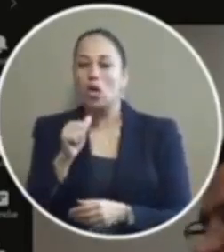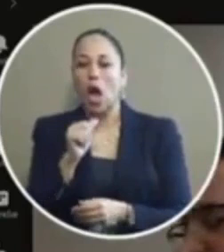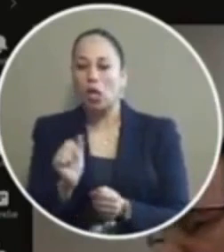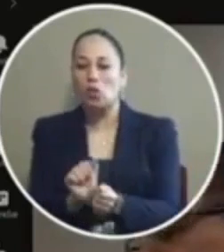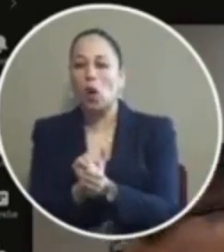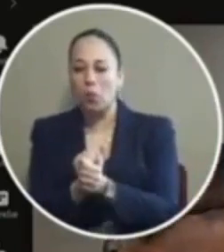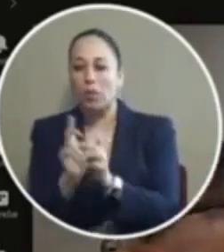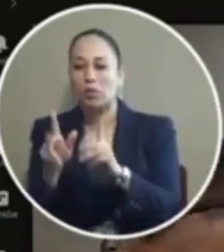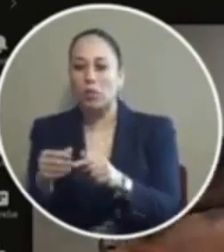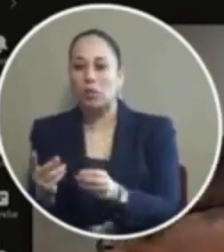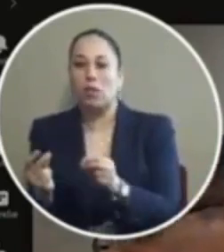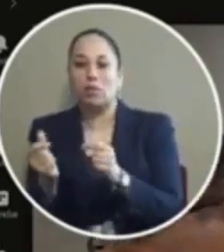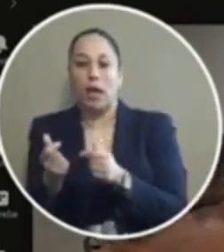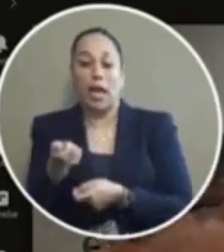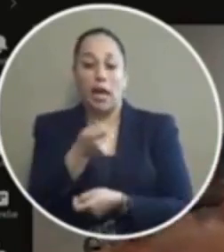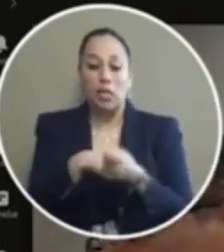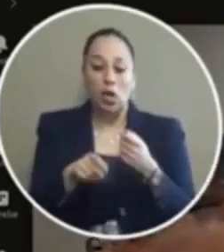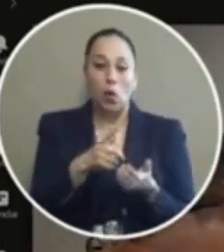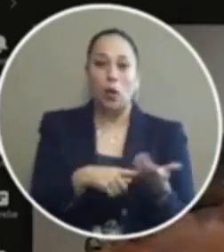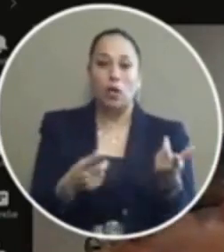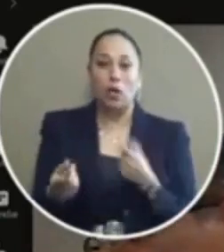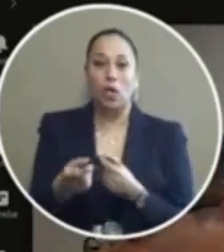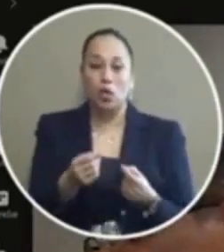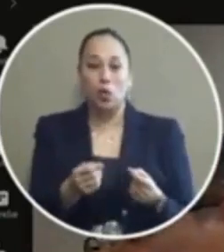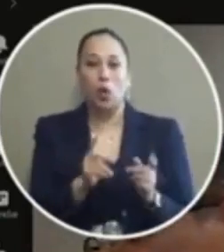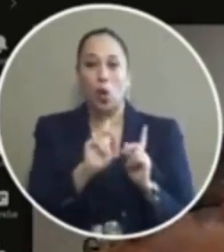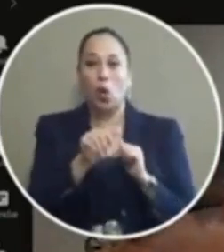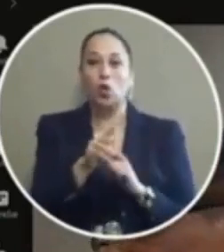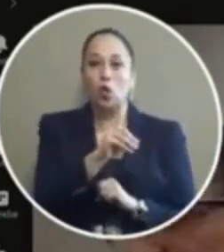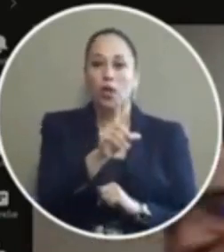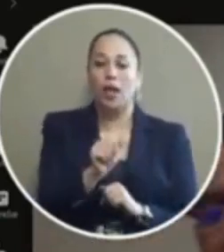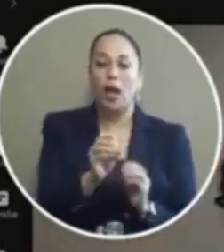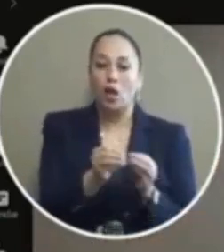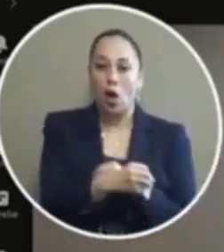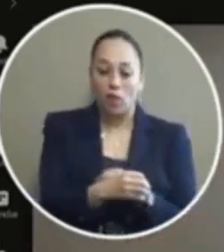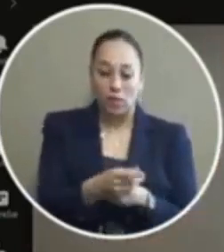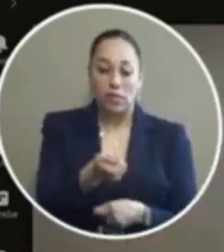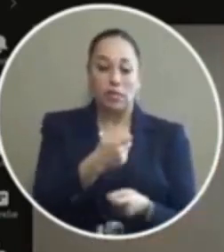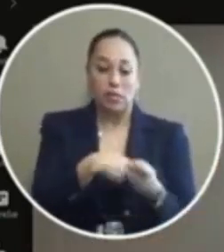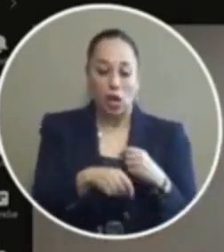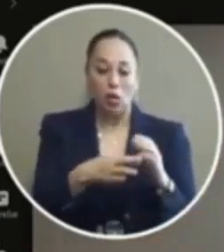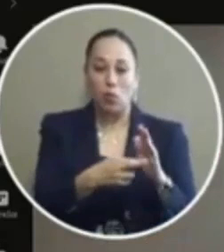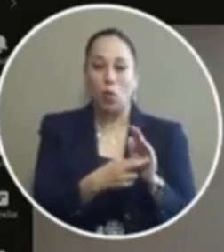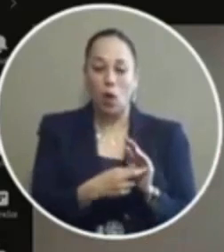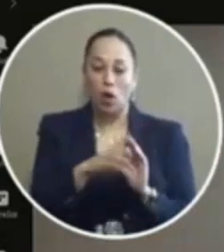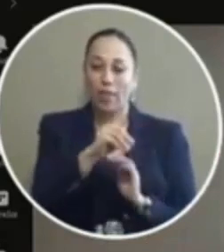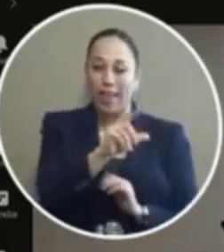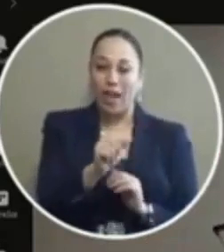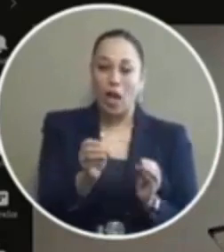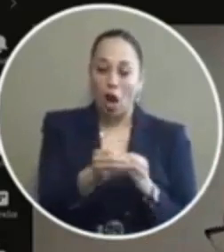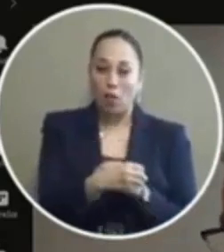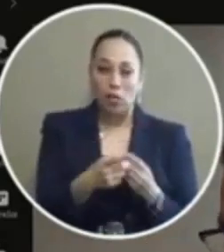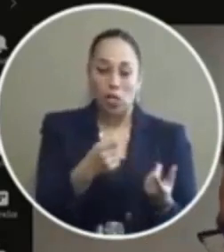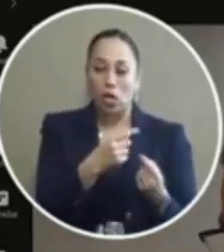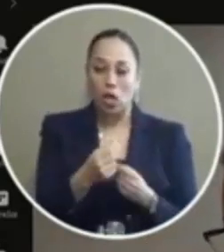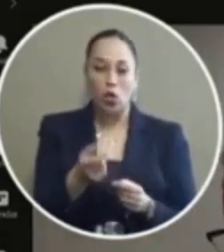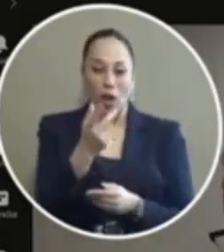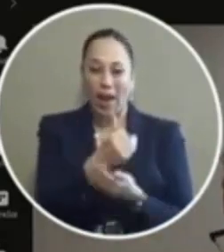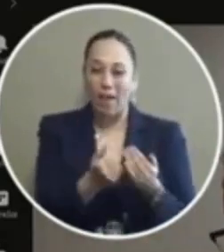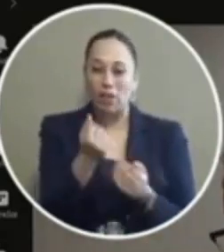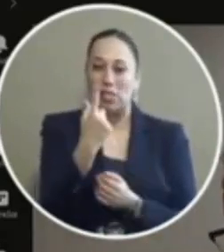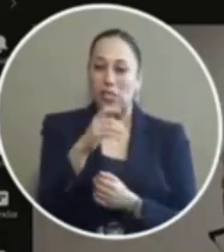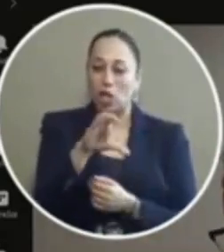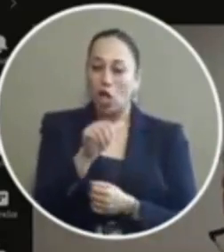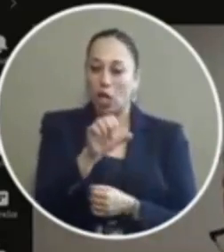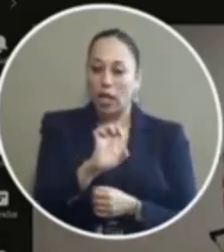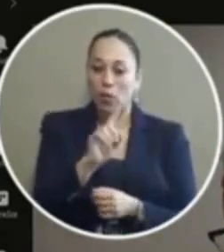person immediately instead what they do is they refer to the da's office once they refer to the da's office which they're going to do on every single case whether